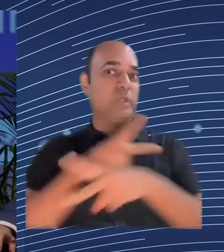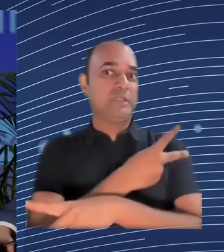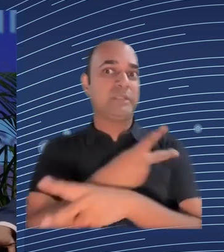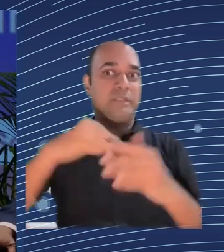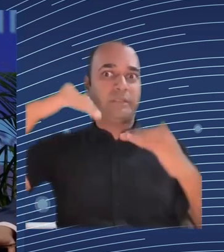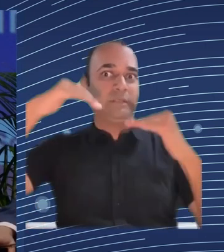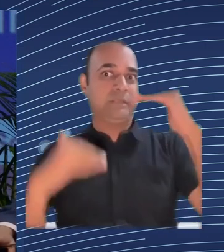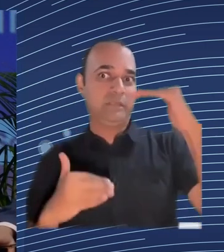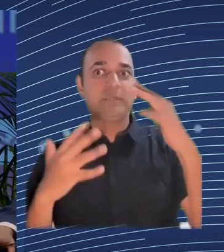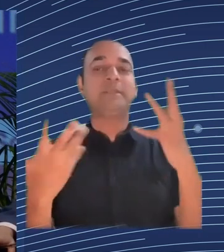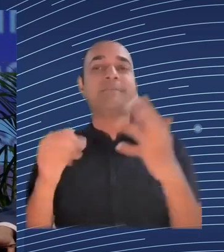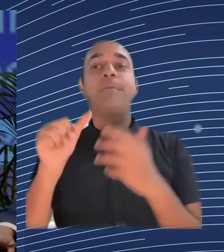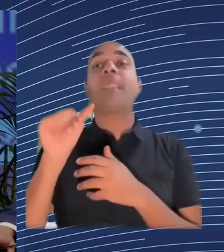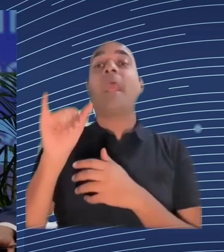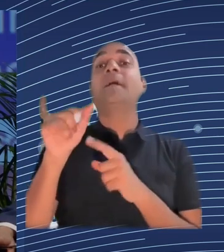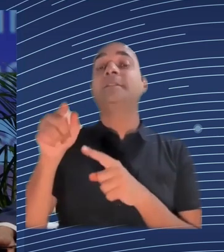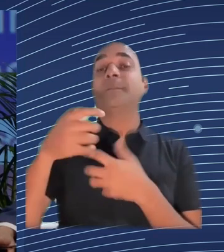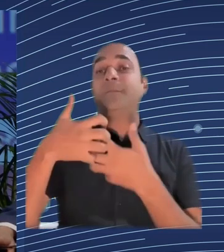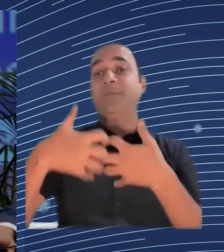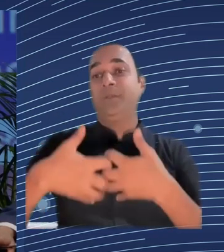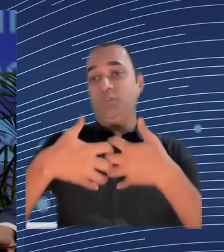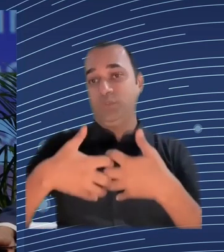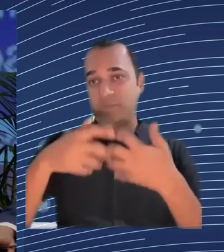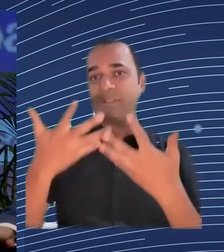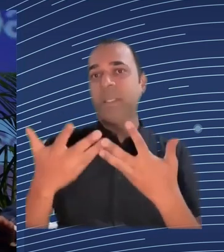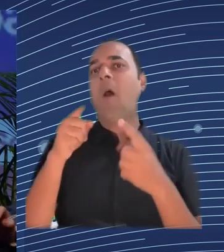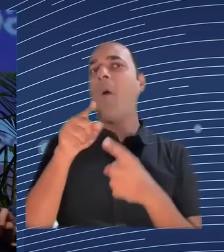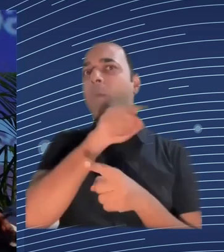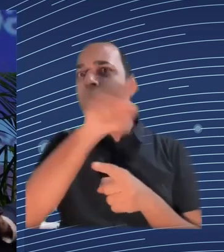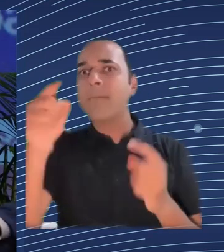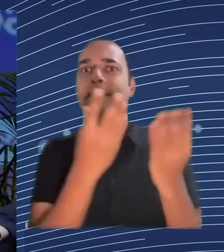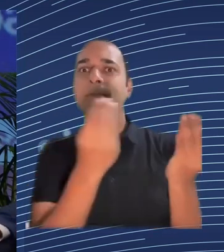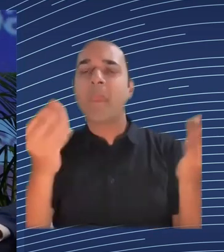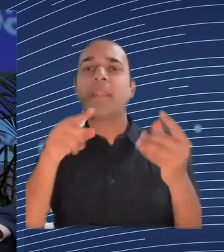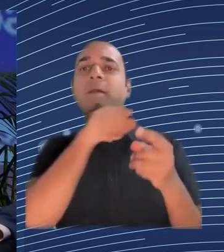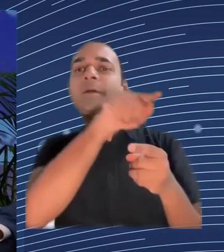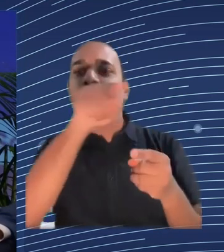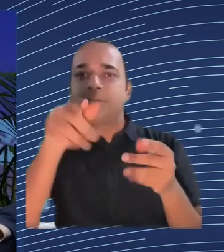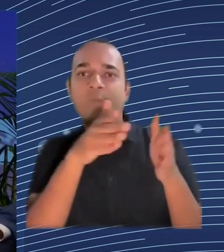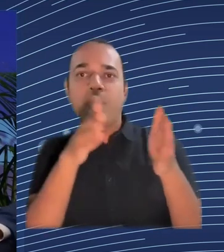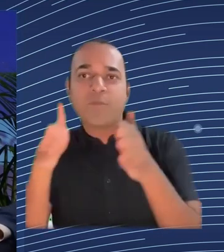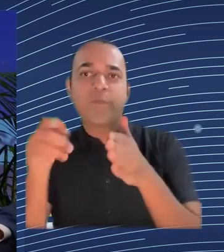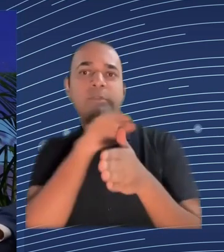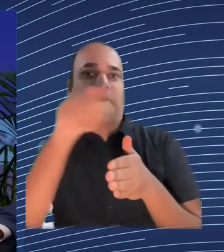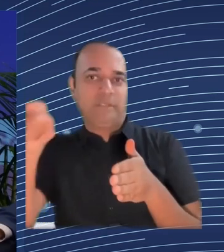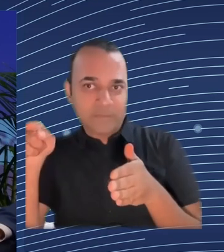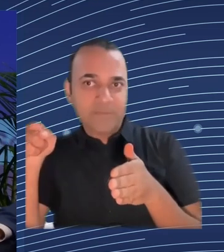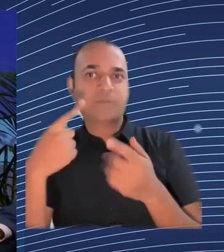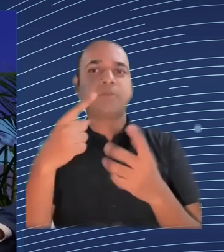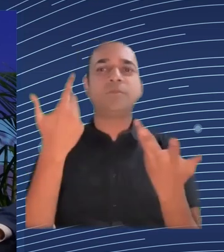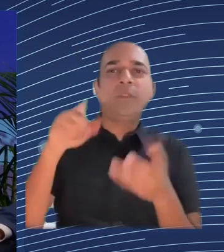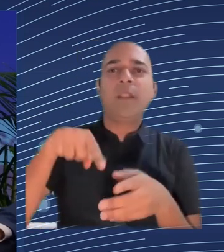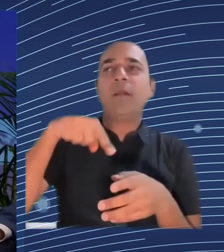platform marketplace is one of dynamic pricing for customers but that also turns to be